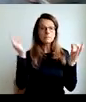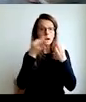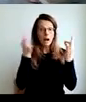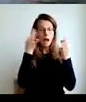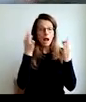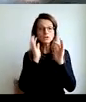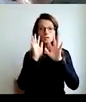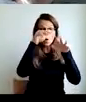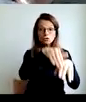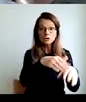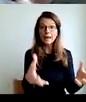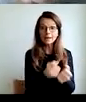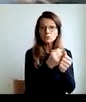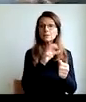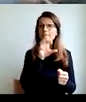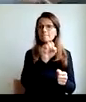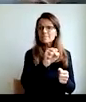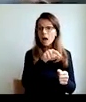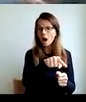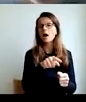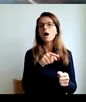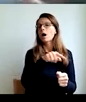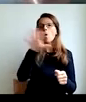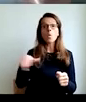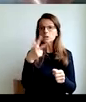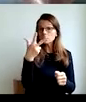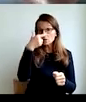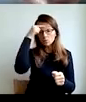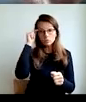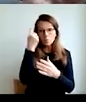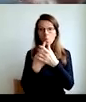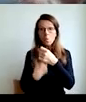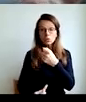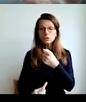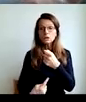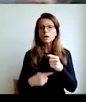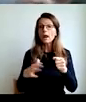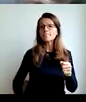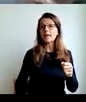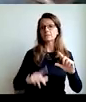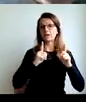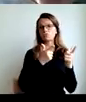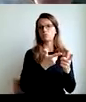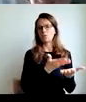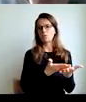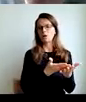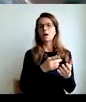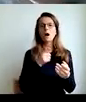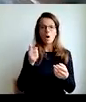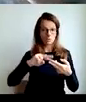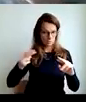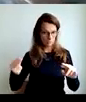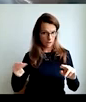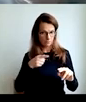sacrifice a stranger, and the story about three men who